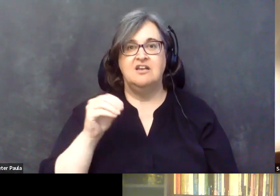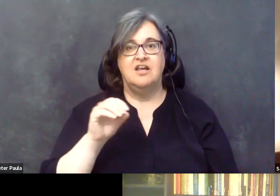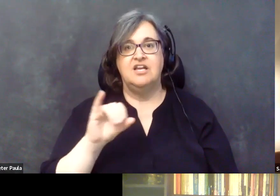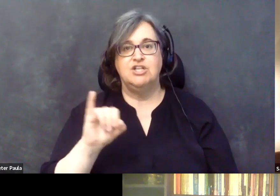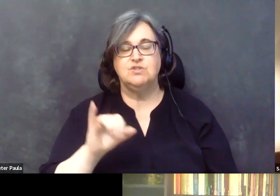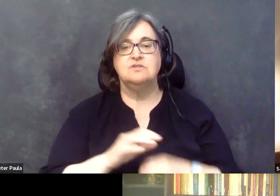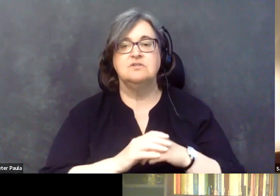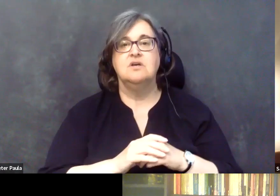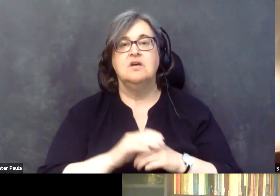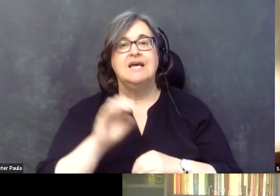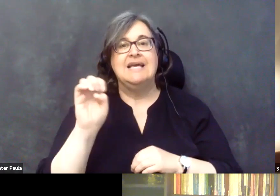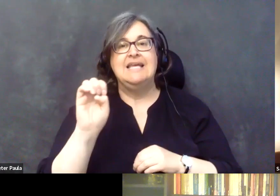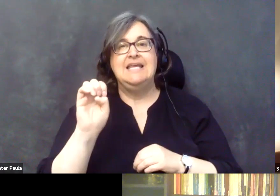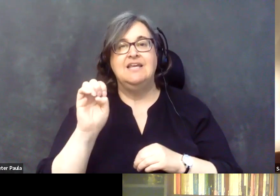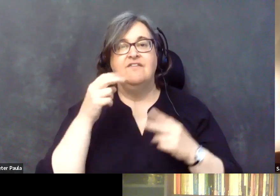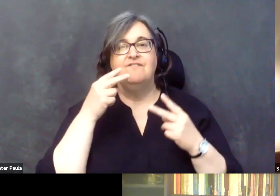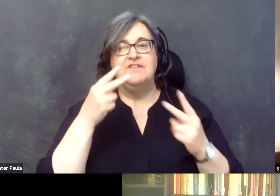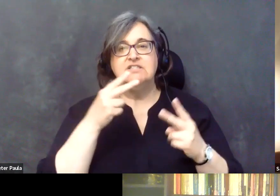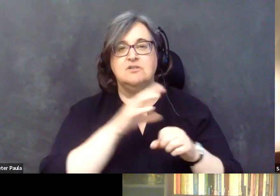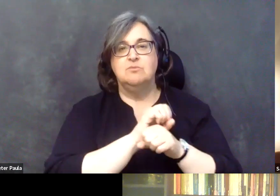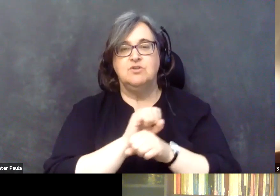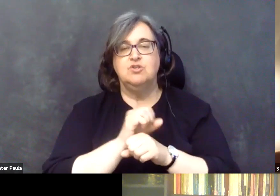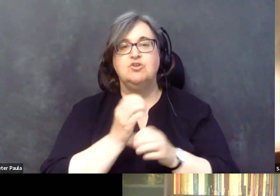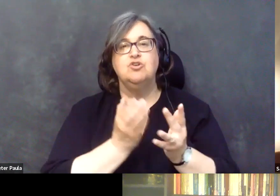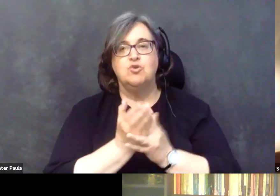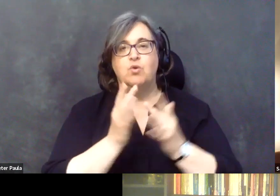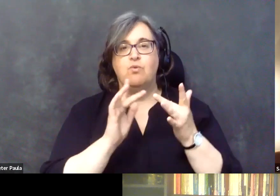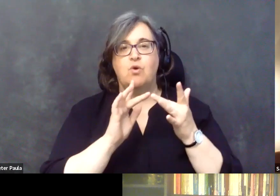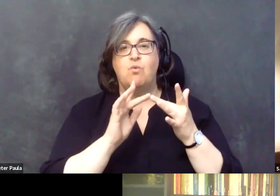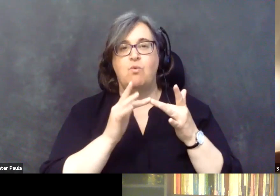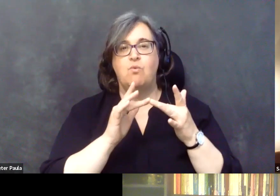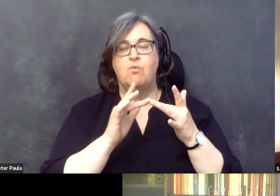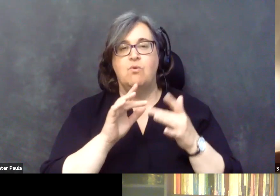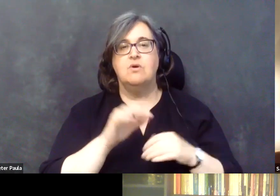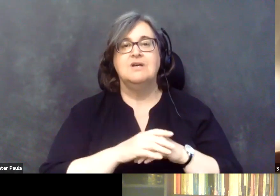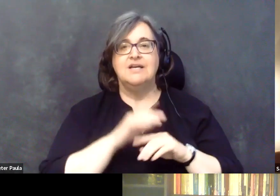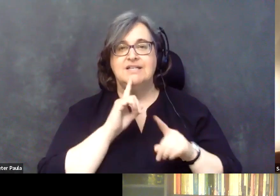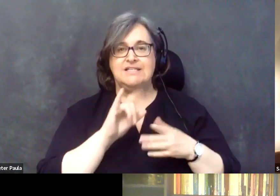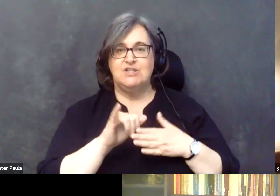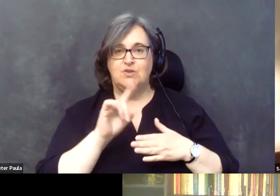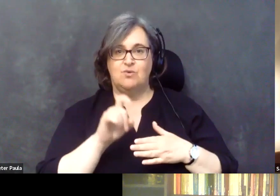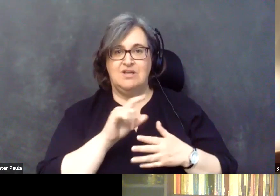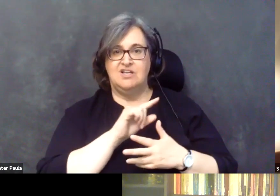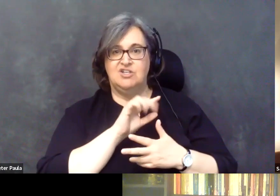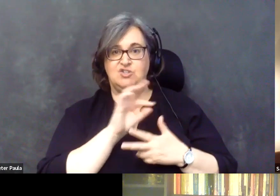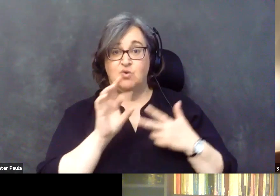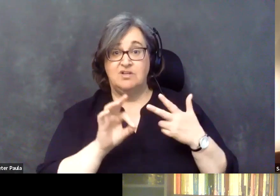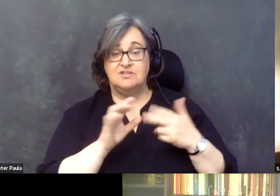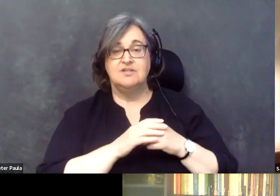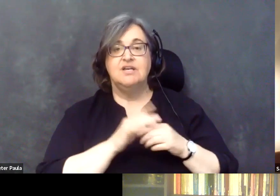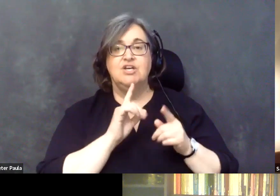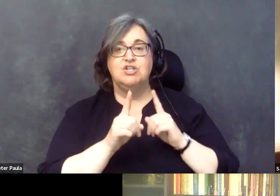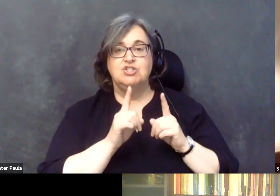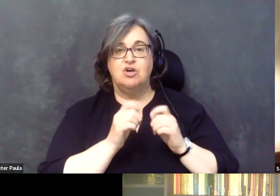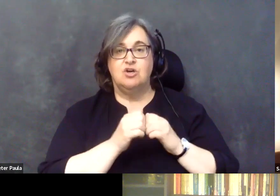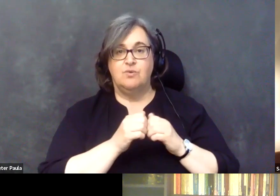you go to, uh, a web portal. So to answer that question, I mean, the choices would be to talk it